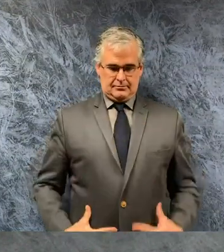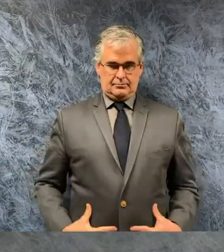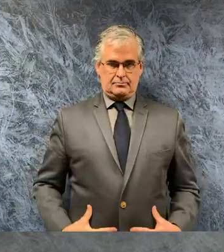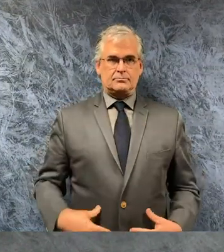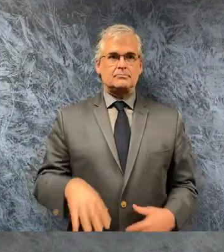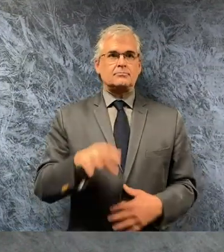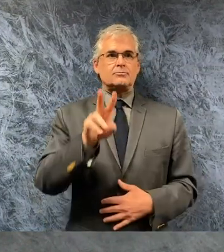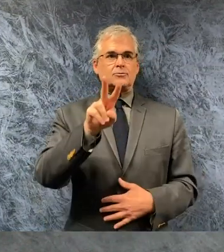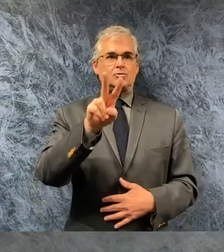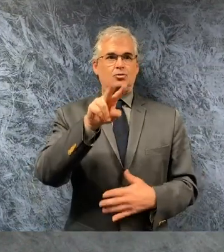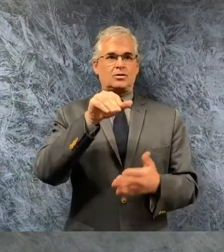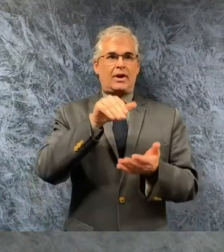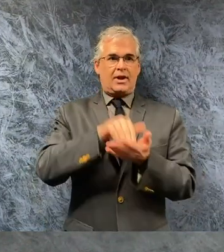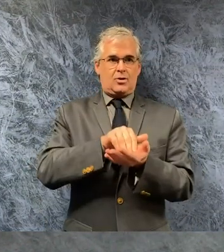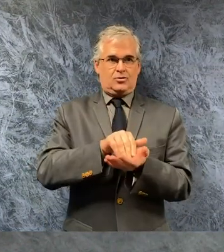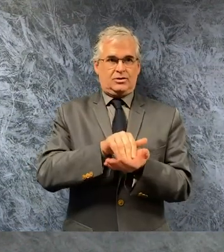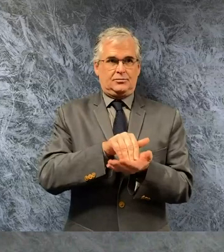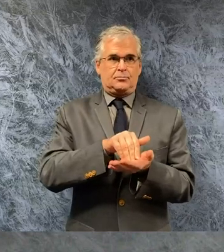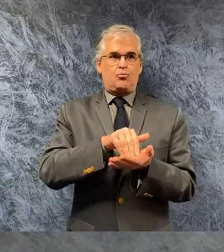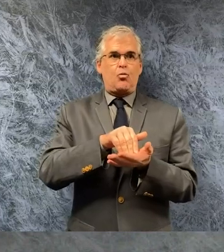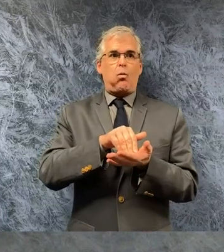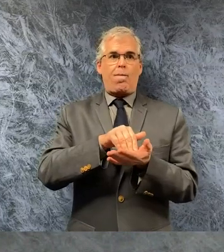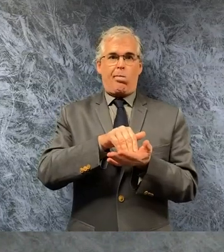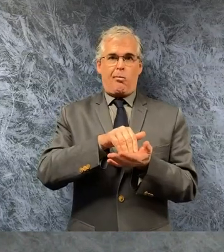803 coveralls